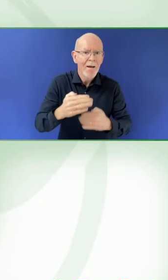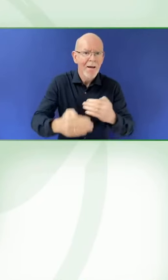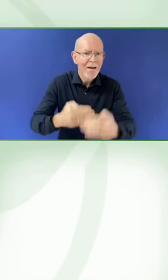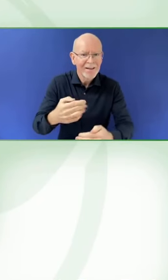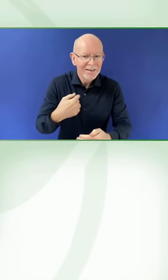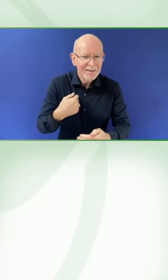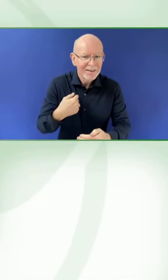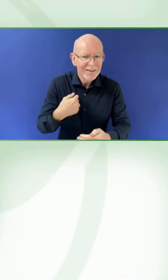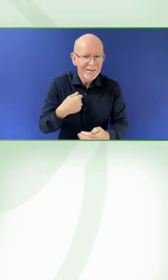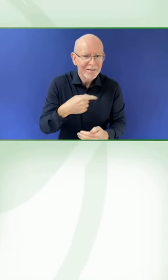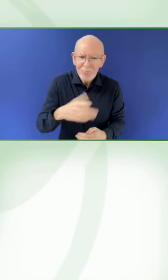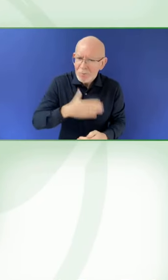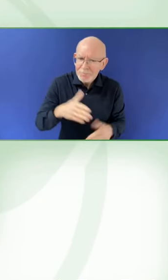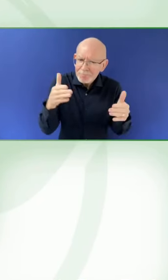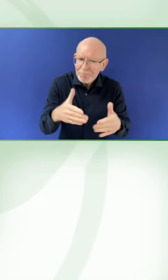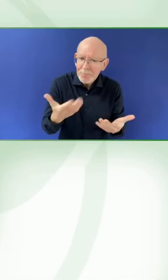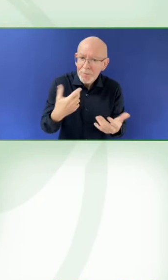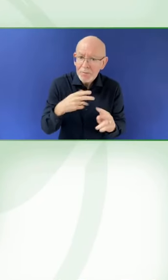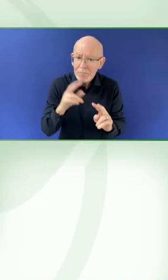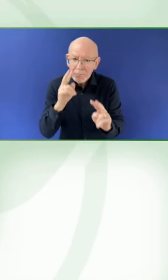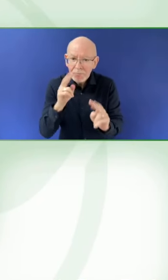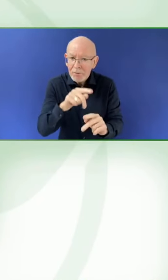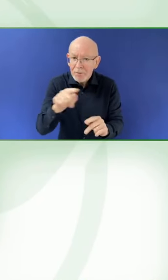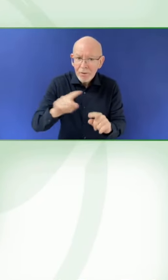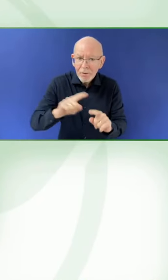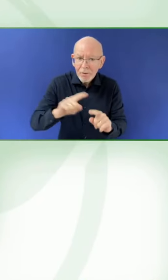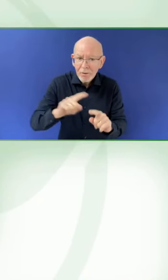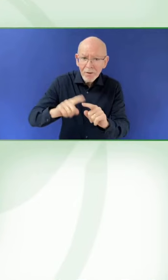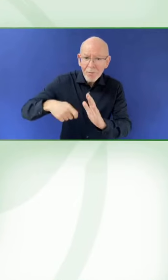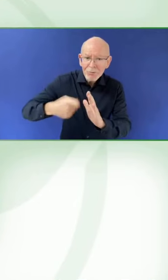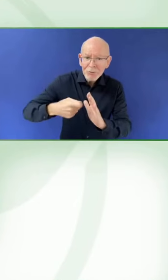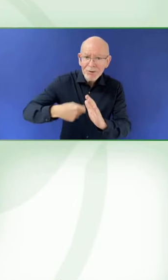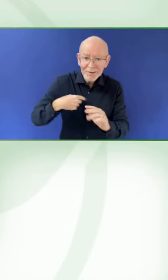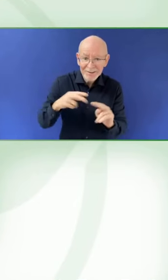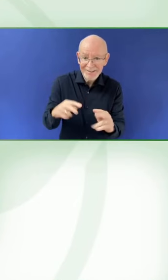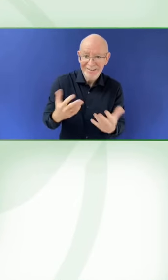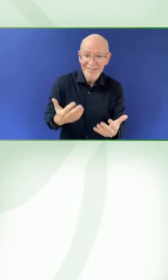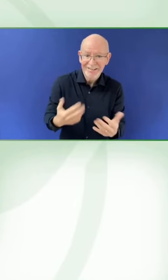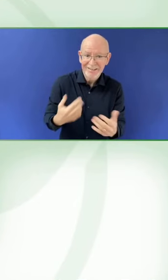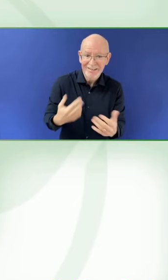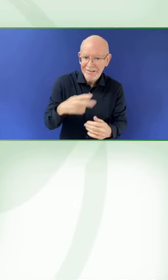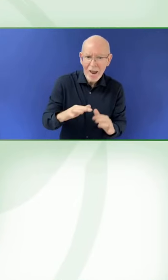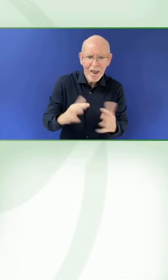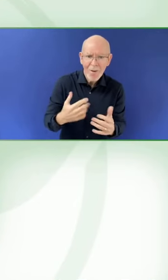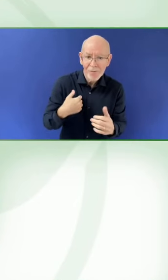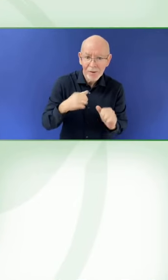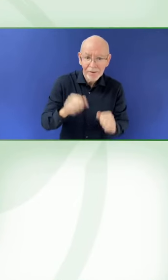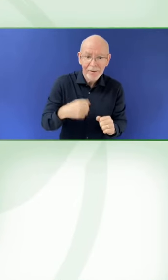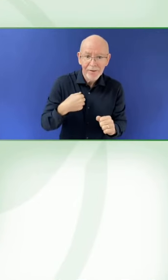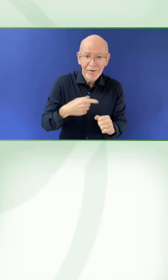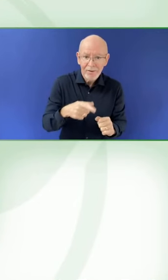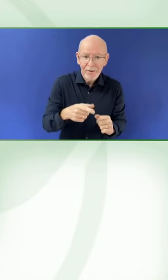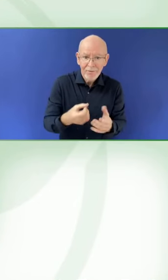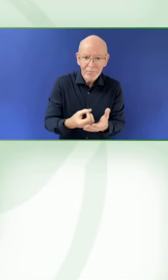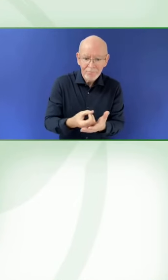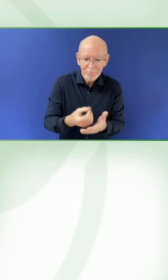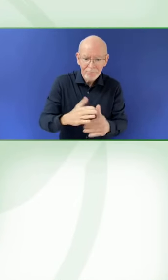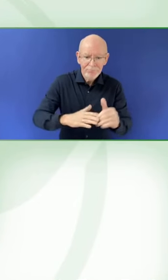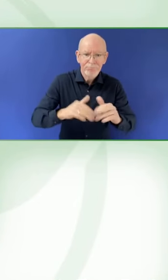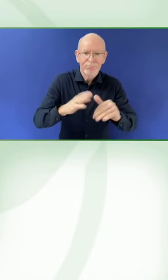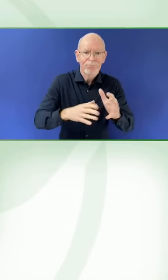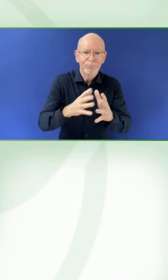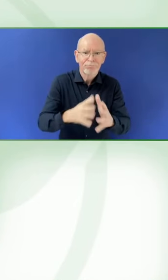focus on the learning needs of their employees around the world. If we don't get this group to know about reasonable accommodations,